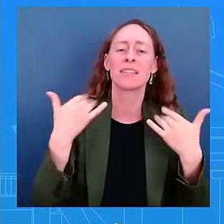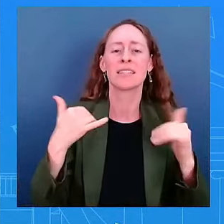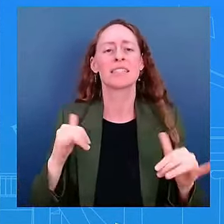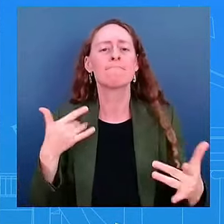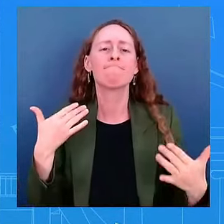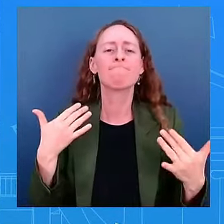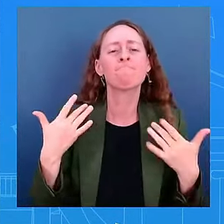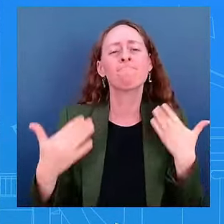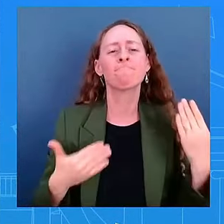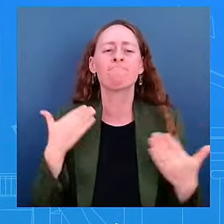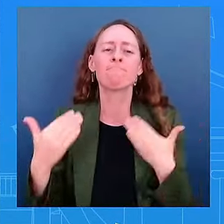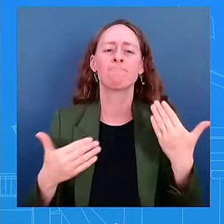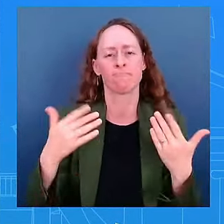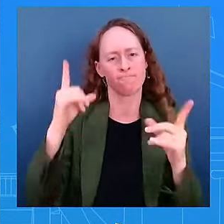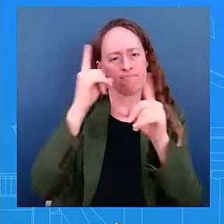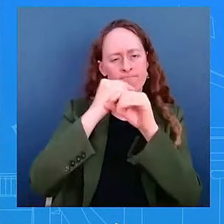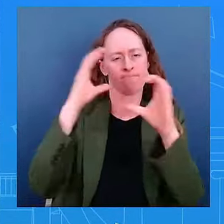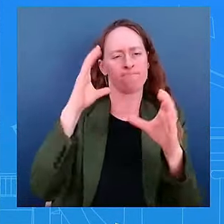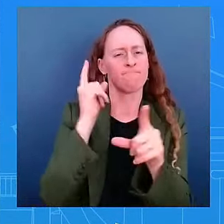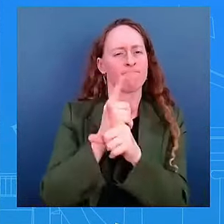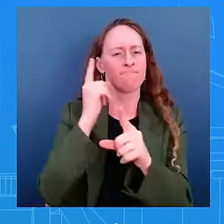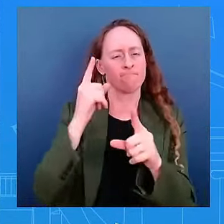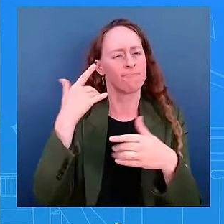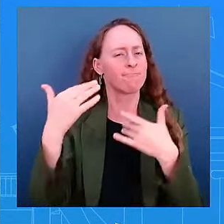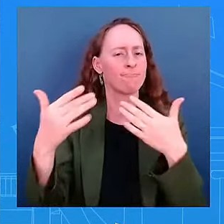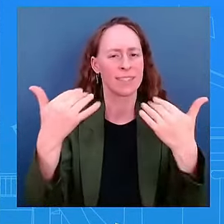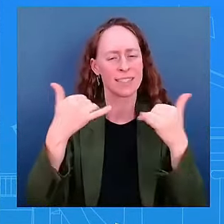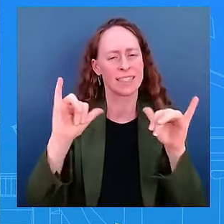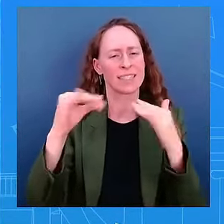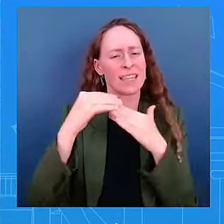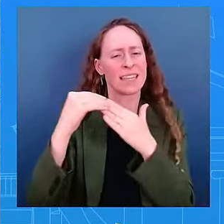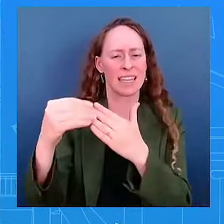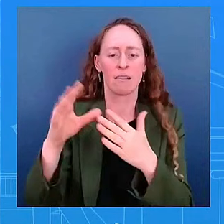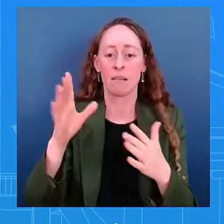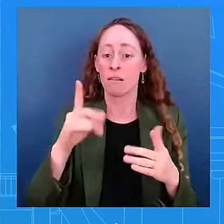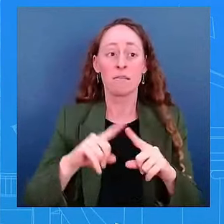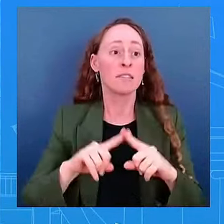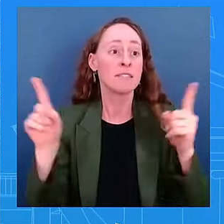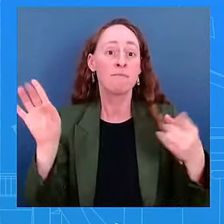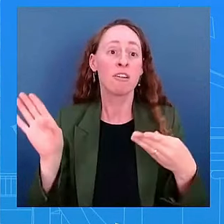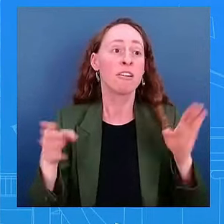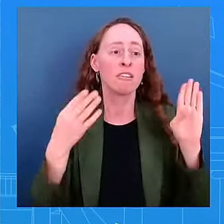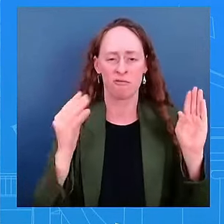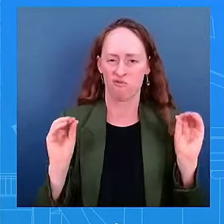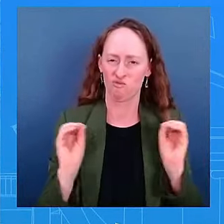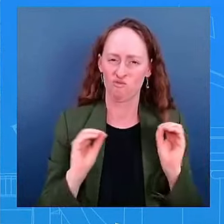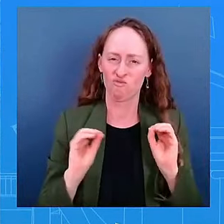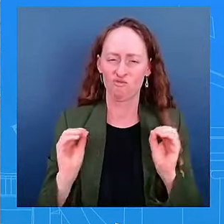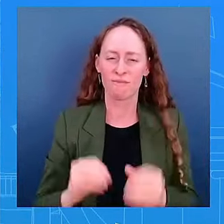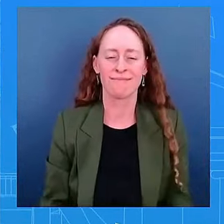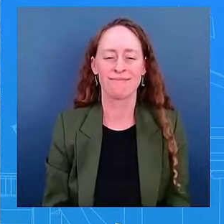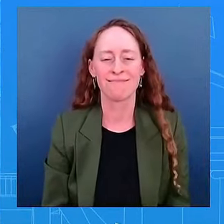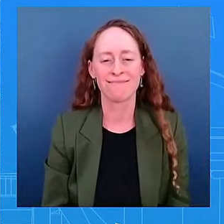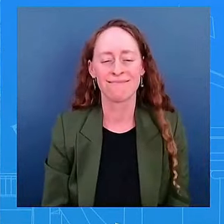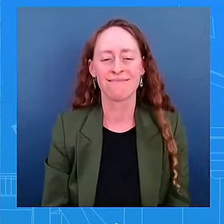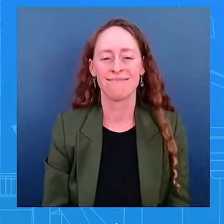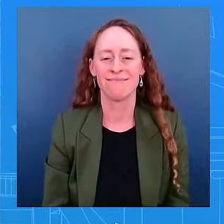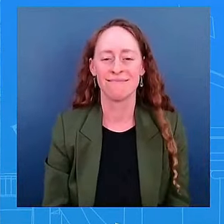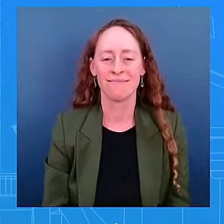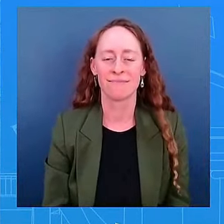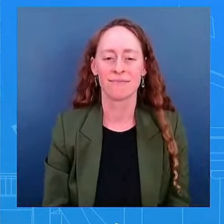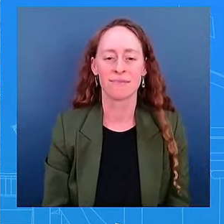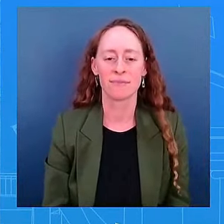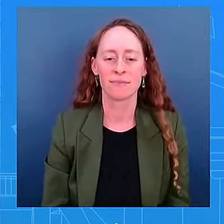way to do it. So that doesn't change. That's not going to change. And just to make sure I understood your answer earlier, they have spoken about the VP selection